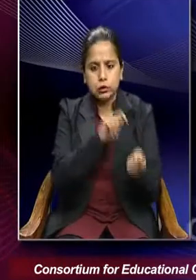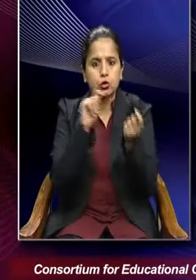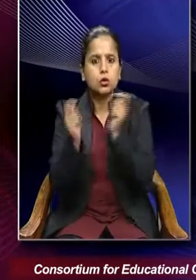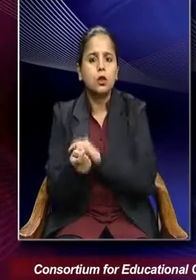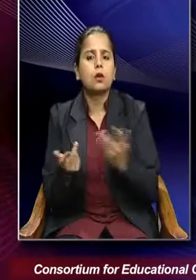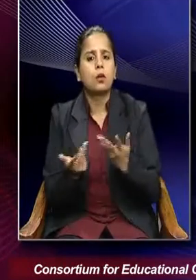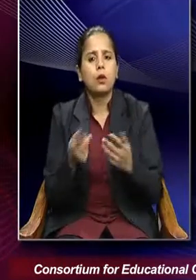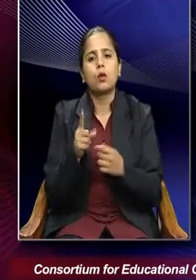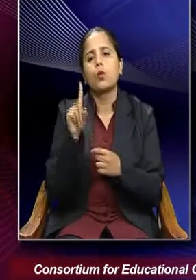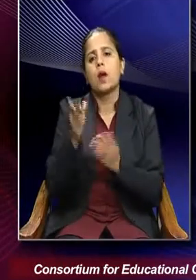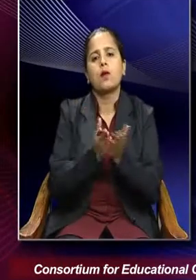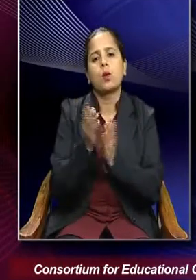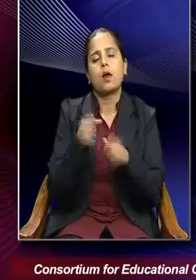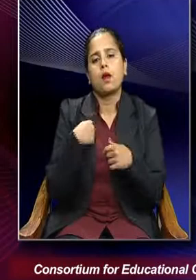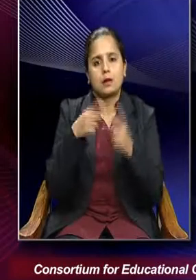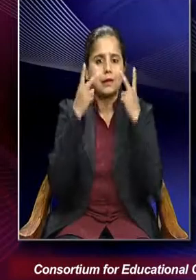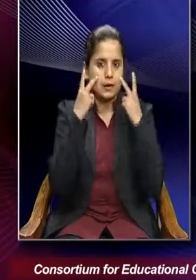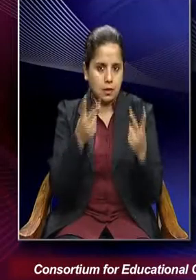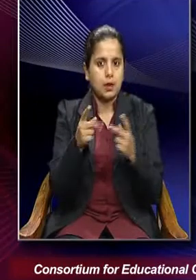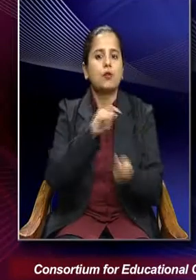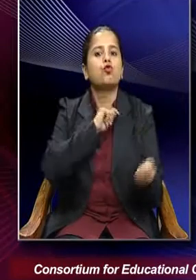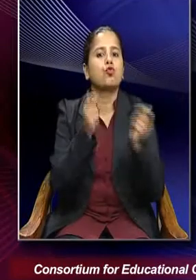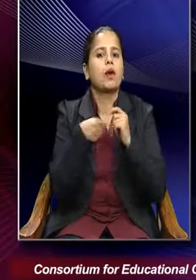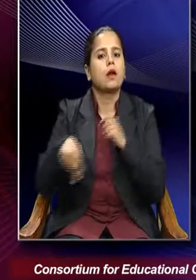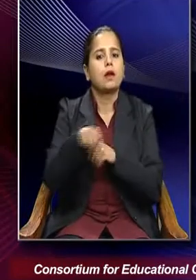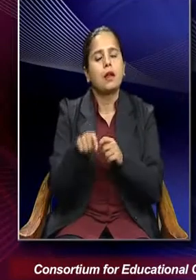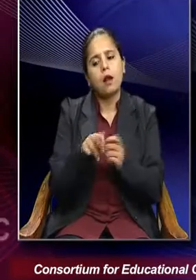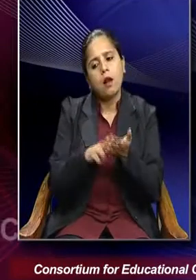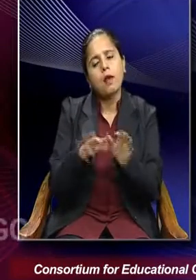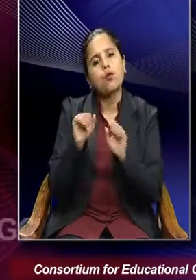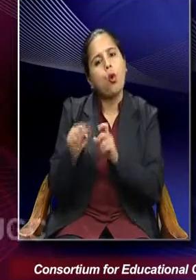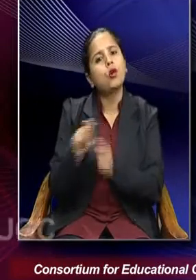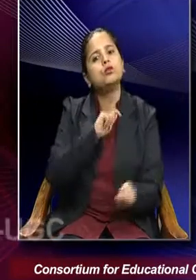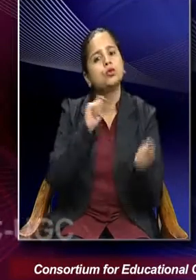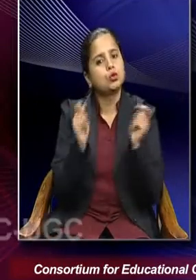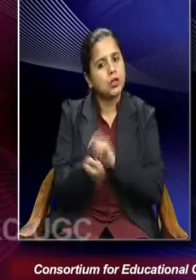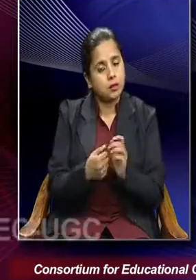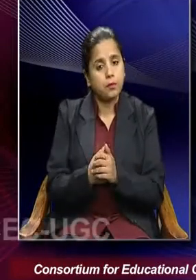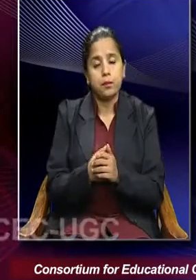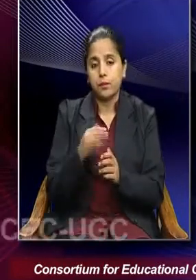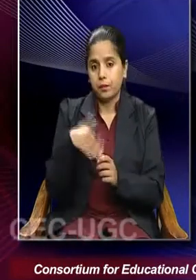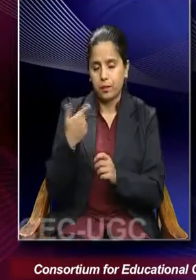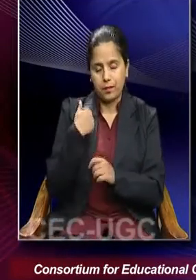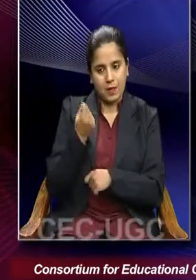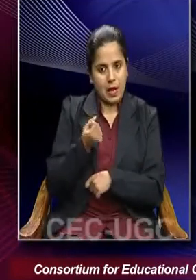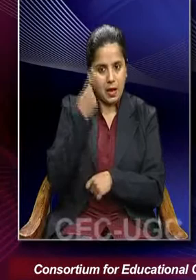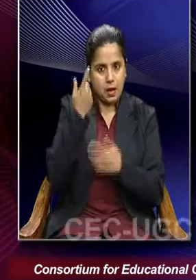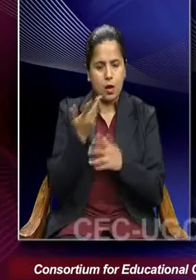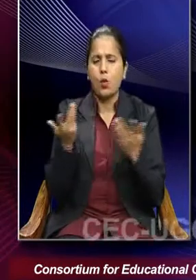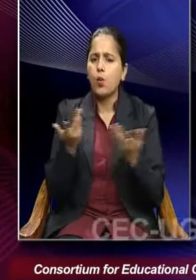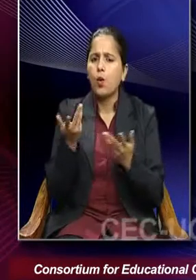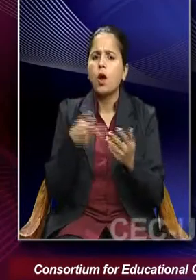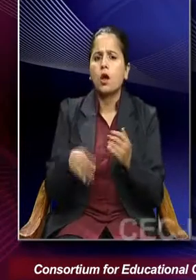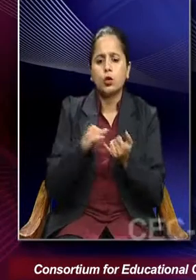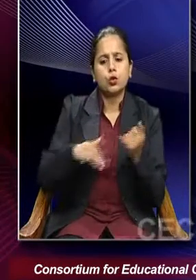be one way of looking into the changing nature of society. Now, after understanding what is a